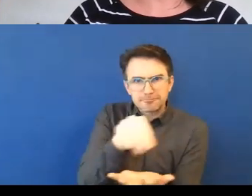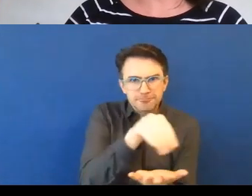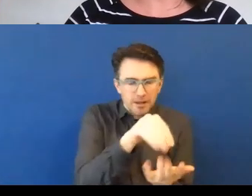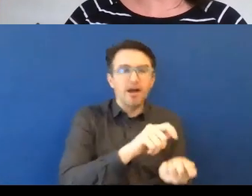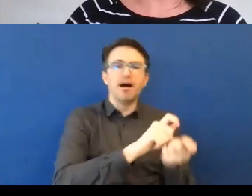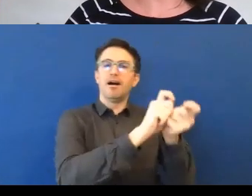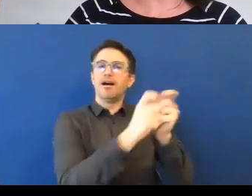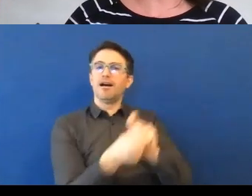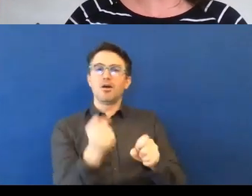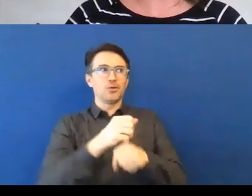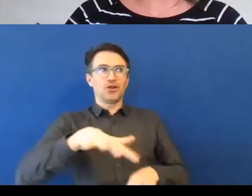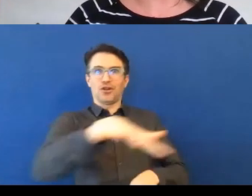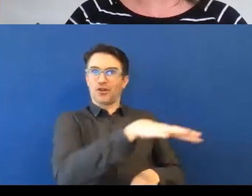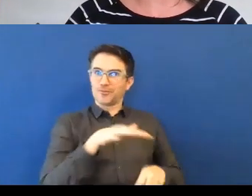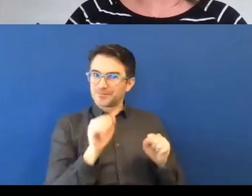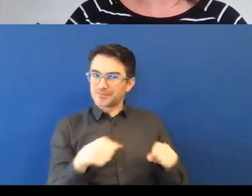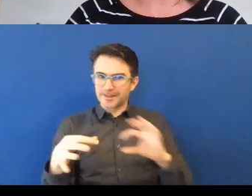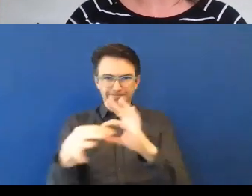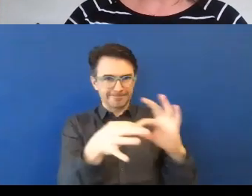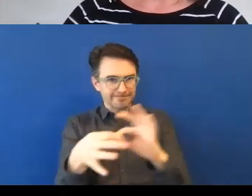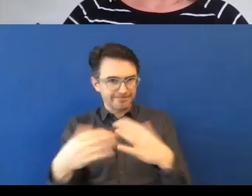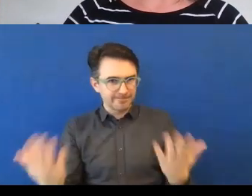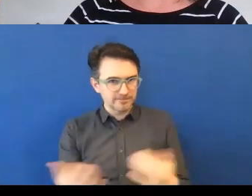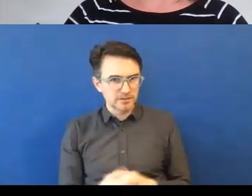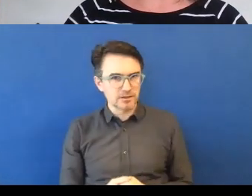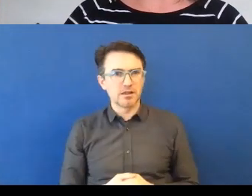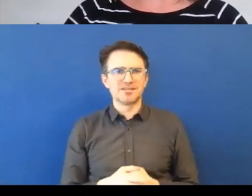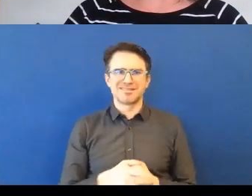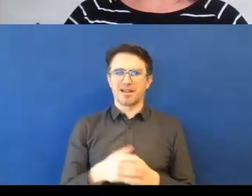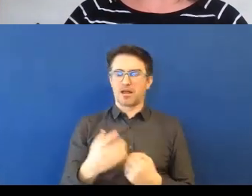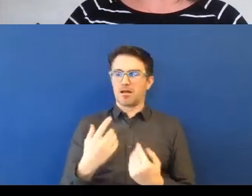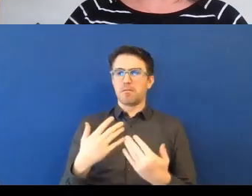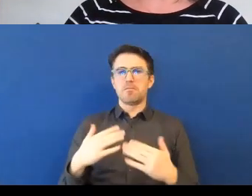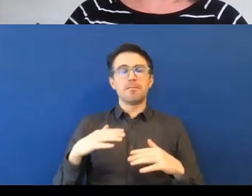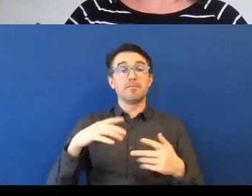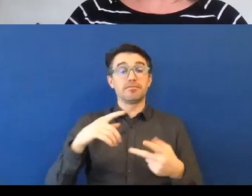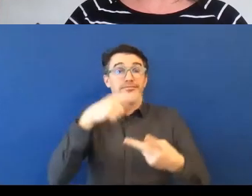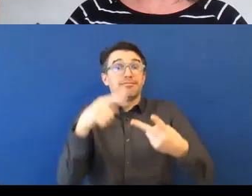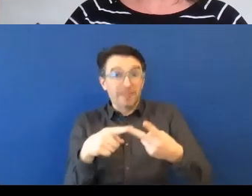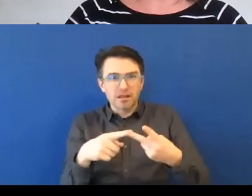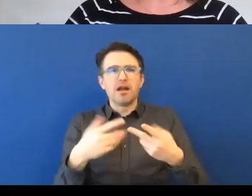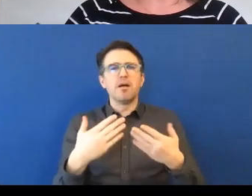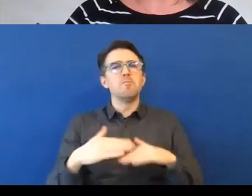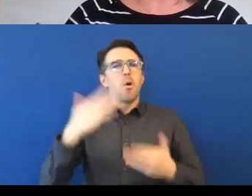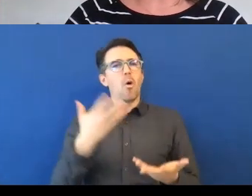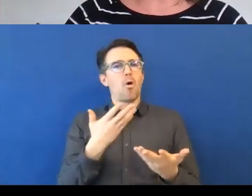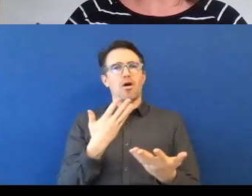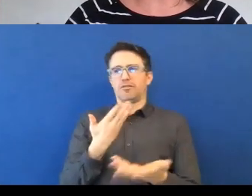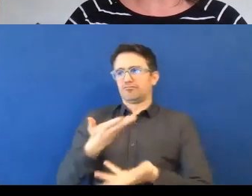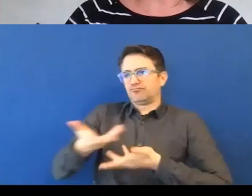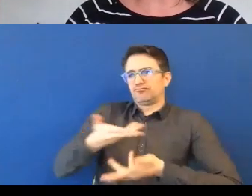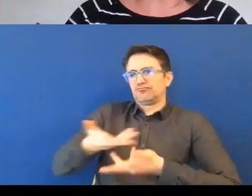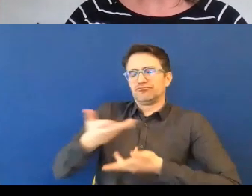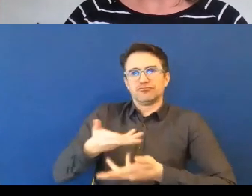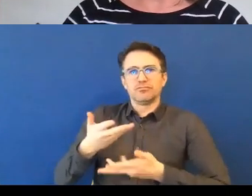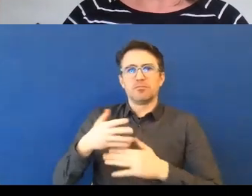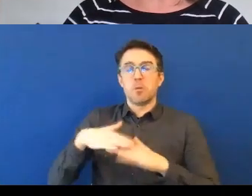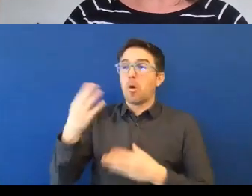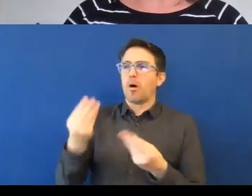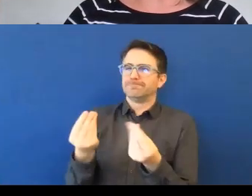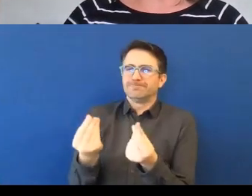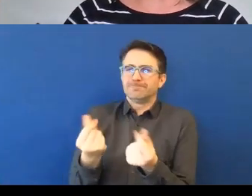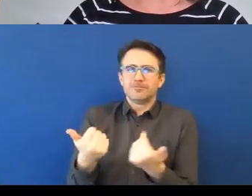particularly in education, this kind of drives me crazy in education, which is that the system is set up to start with the most expensive thing,